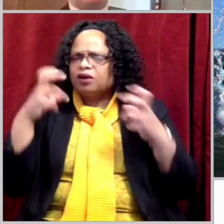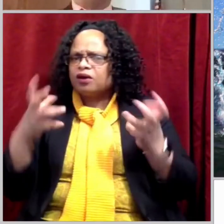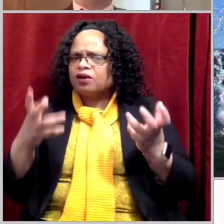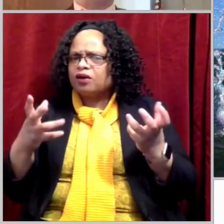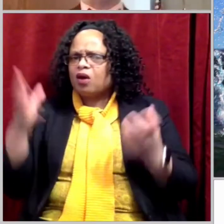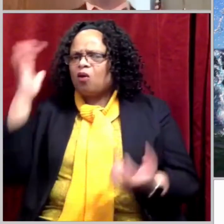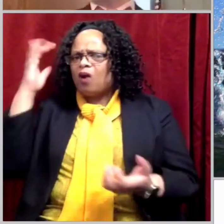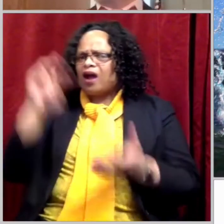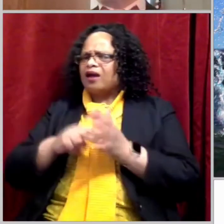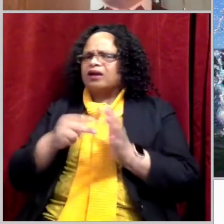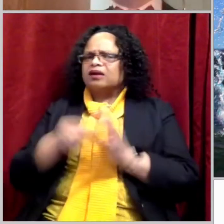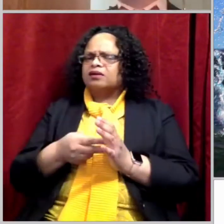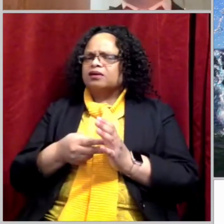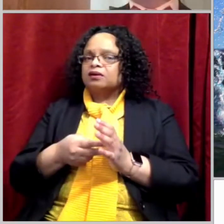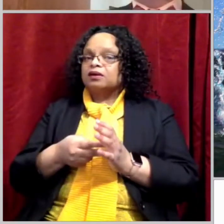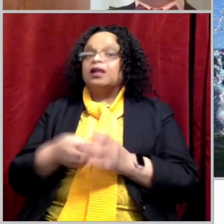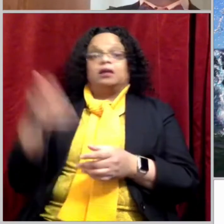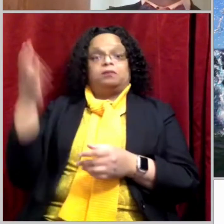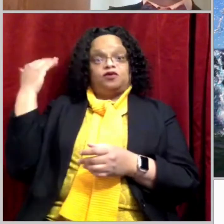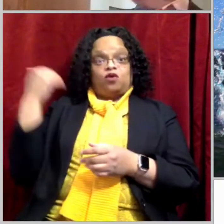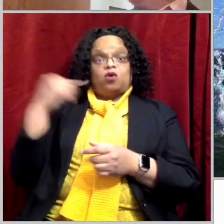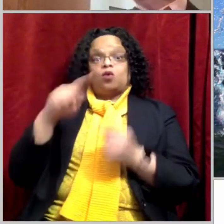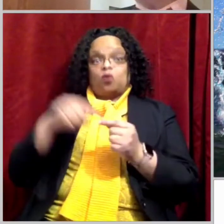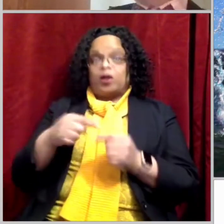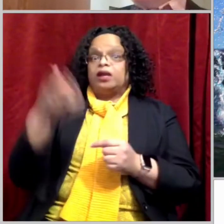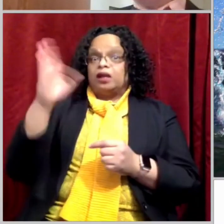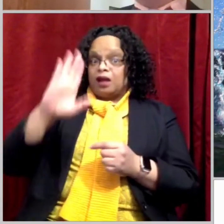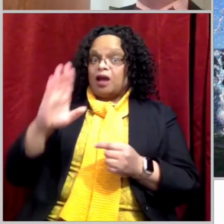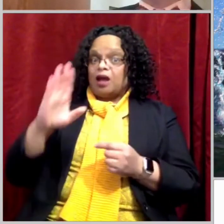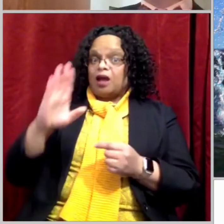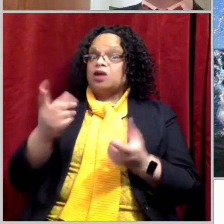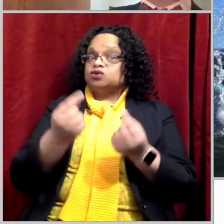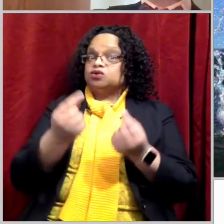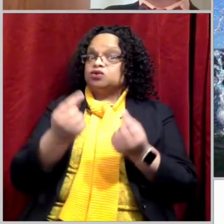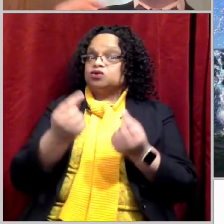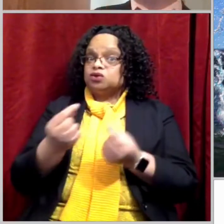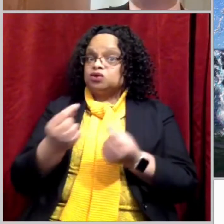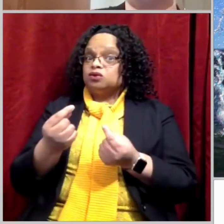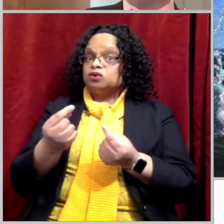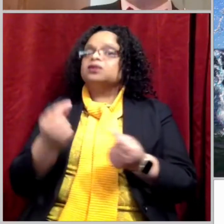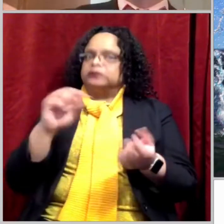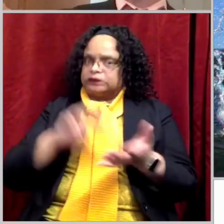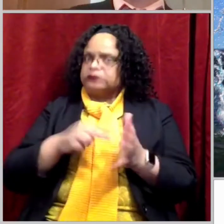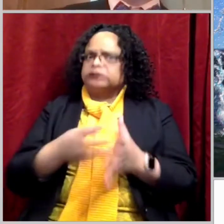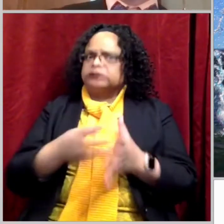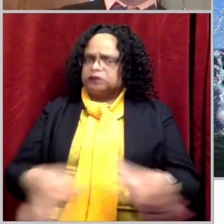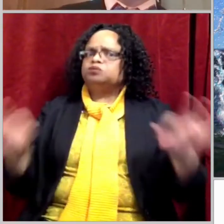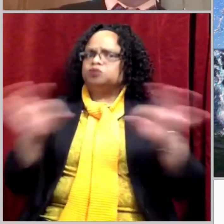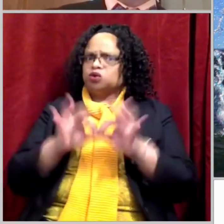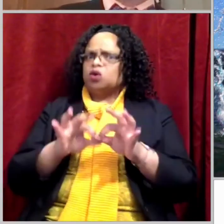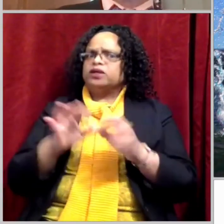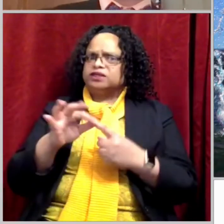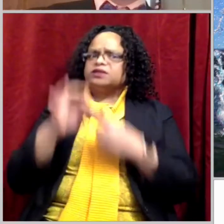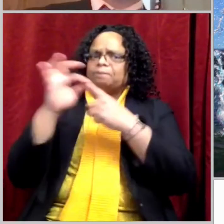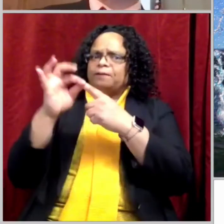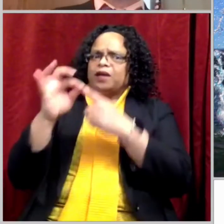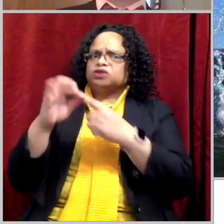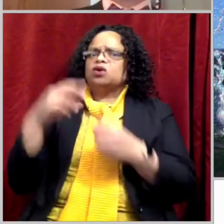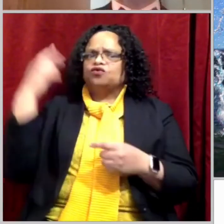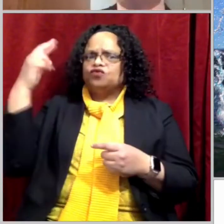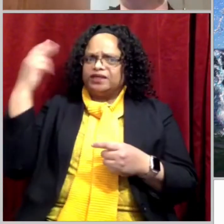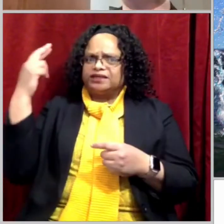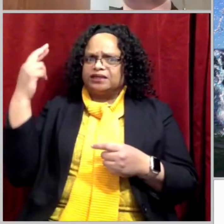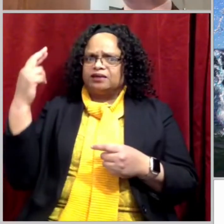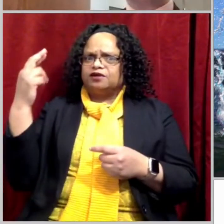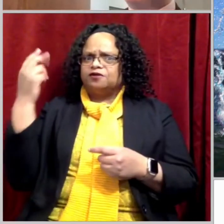decides to do something like this, he doesn't do it all the time. It must be pretty special. Something very